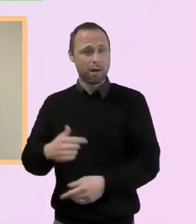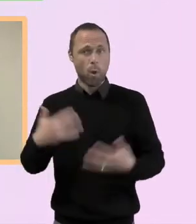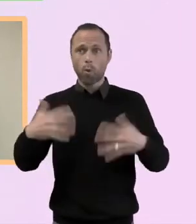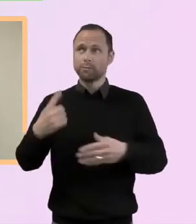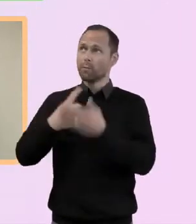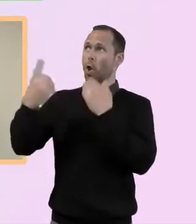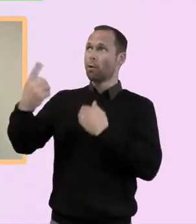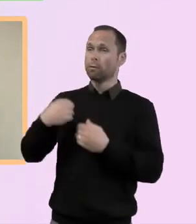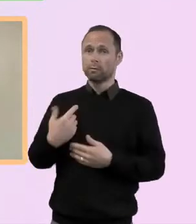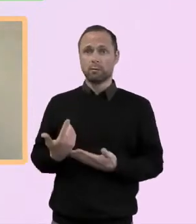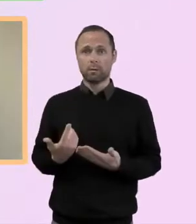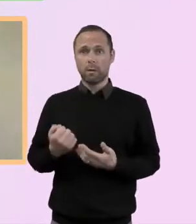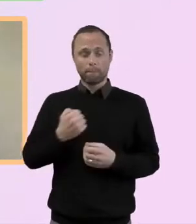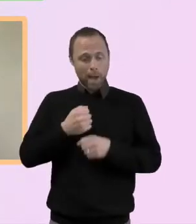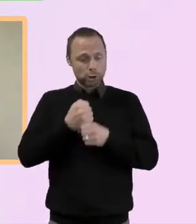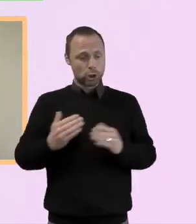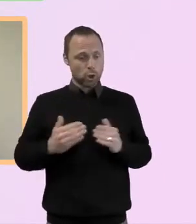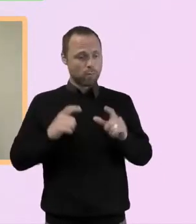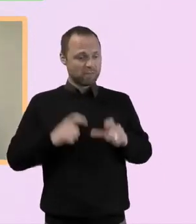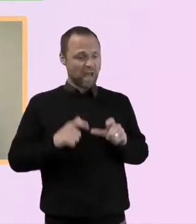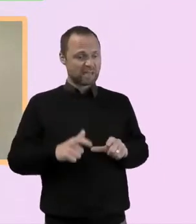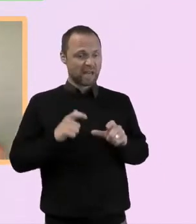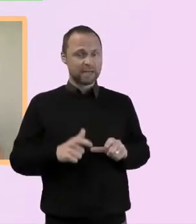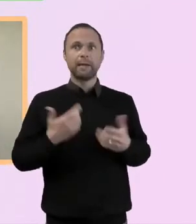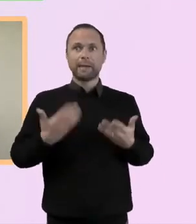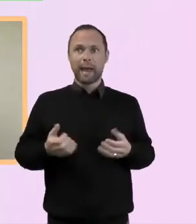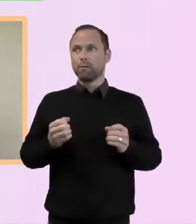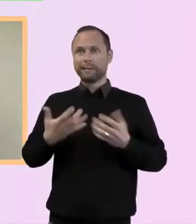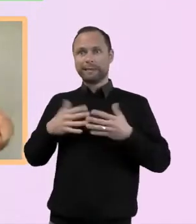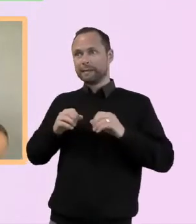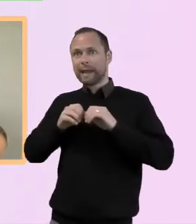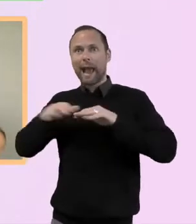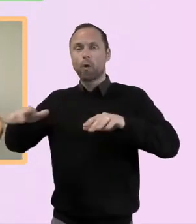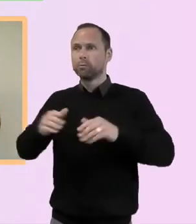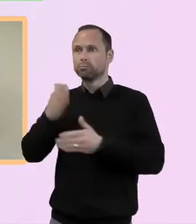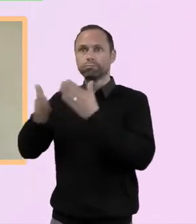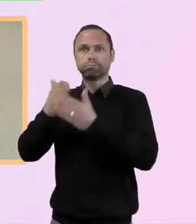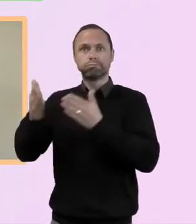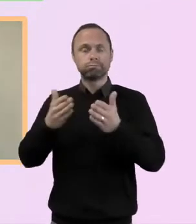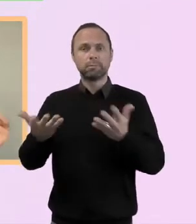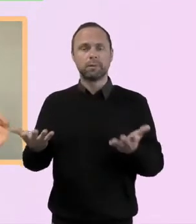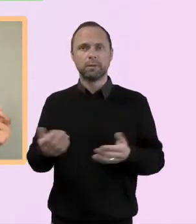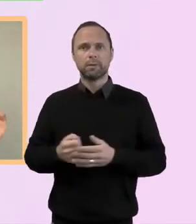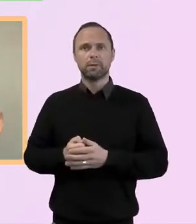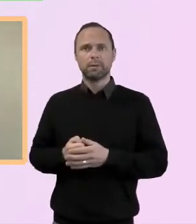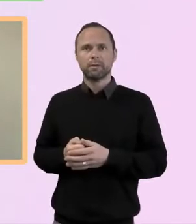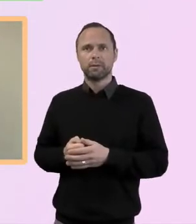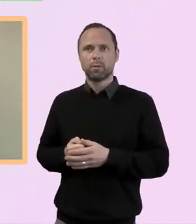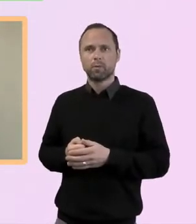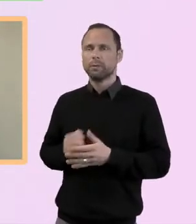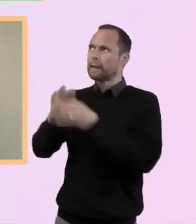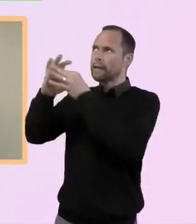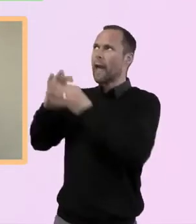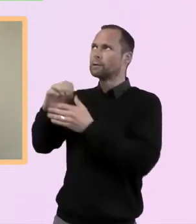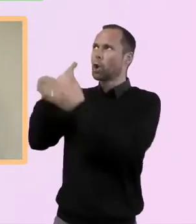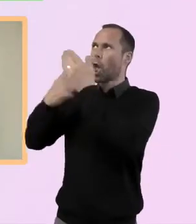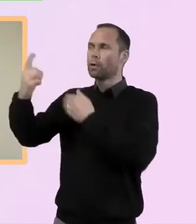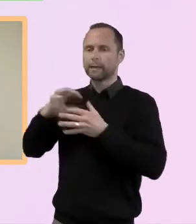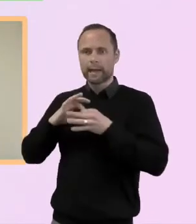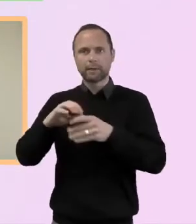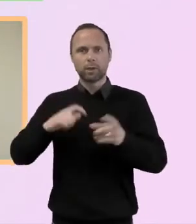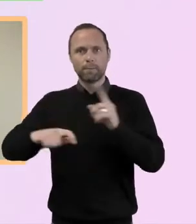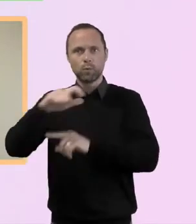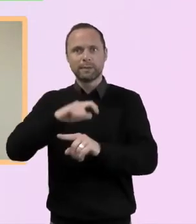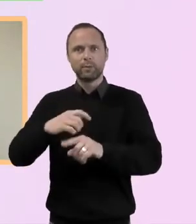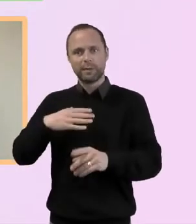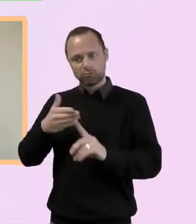disciple them on a daily basis, because we want that community. And so it's encouraging them to plug in, but recognizing that we're connecting with community online as well. And